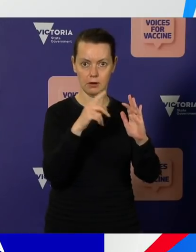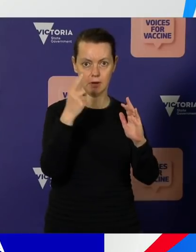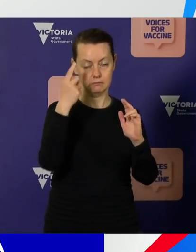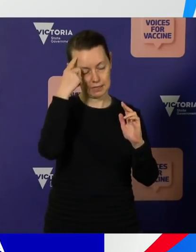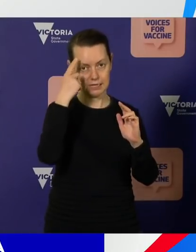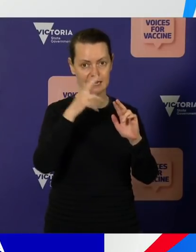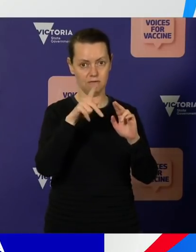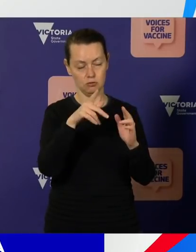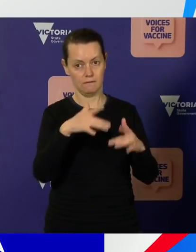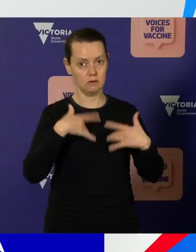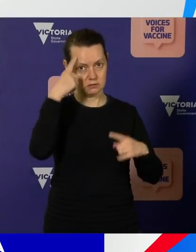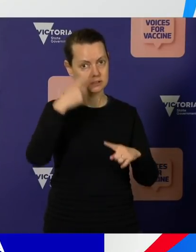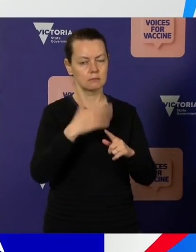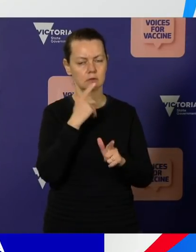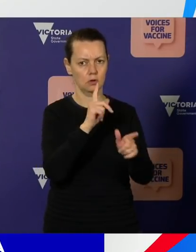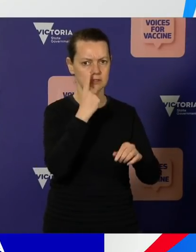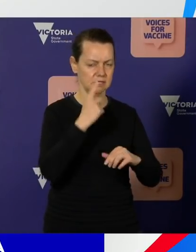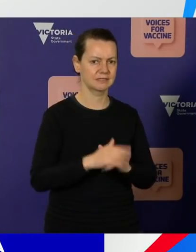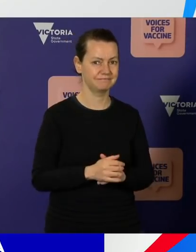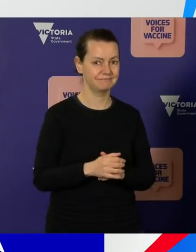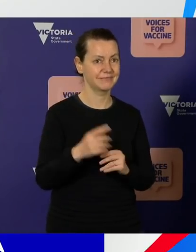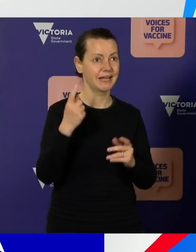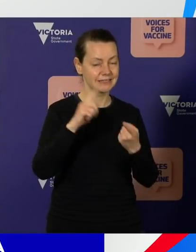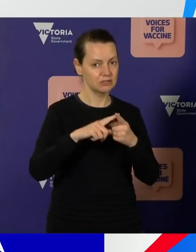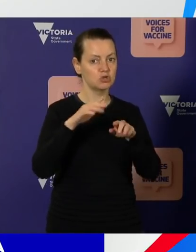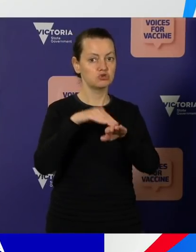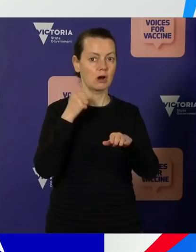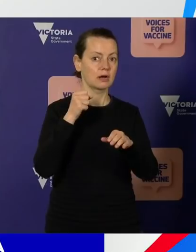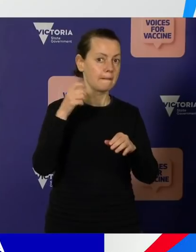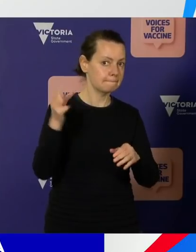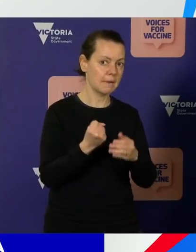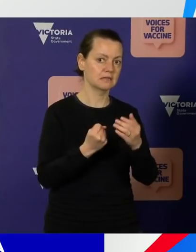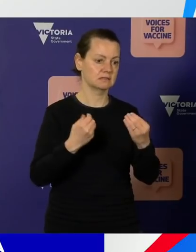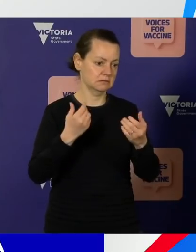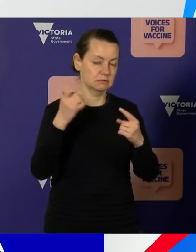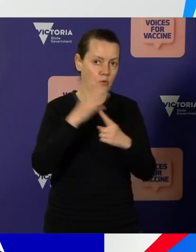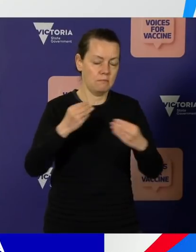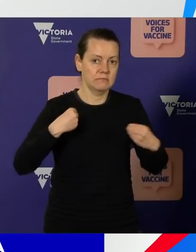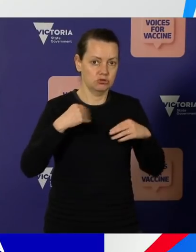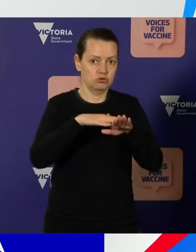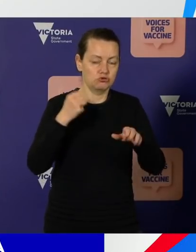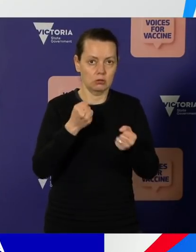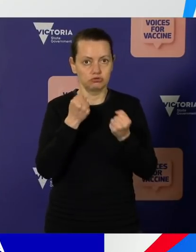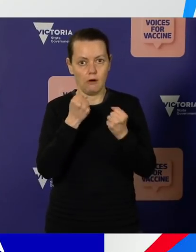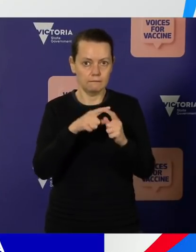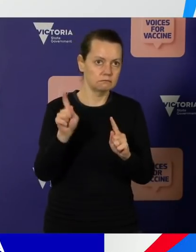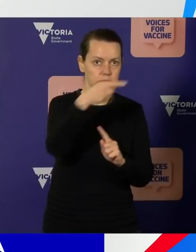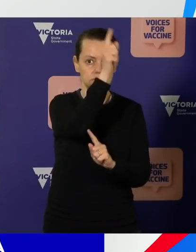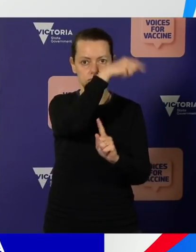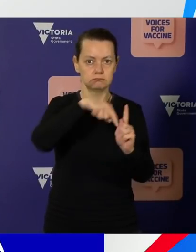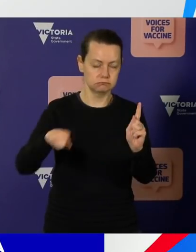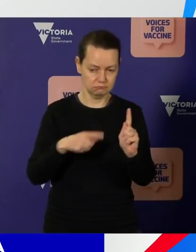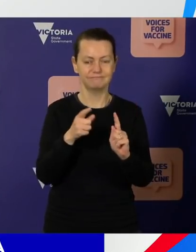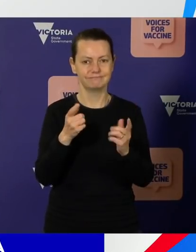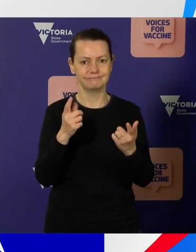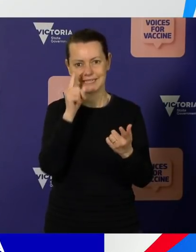acquisition of interstate transmission from elsewhere. And hence my thanks to everybody who's working on those border protocols and all those people who